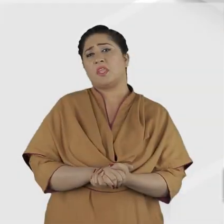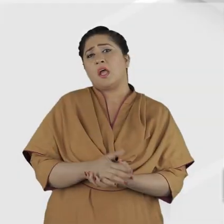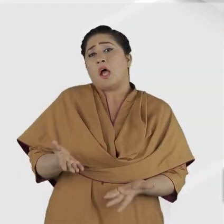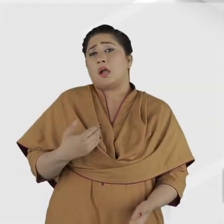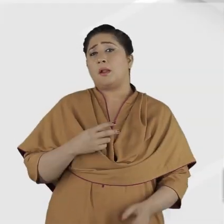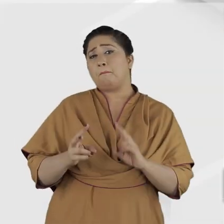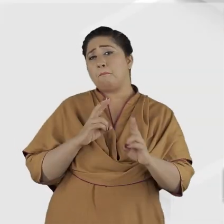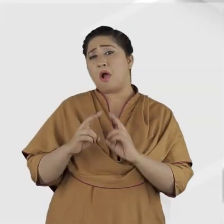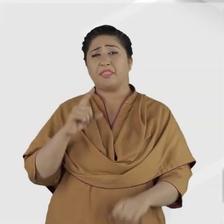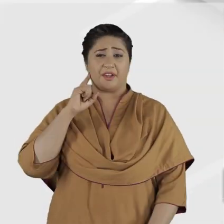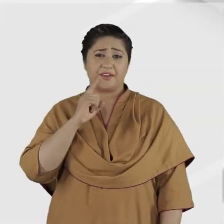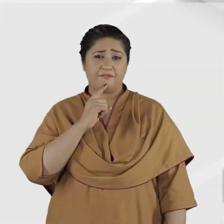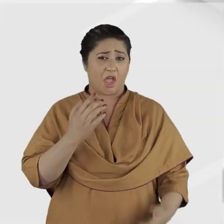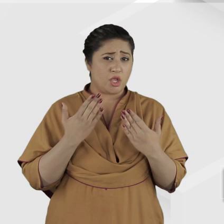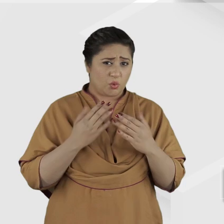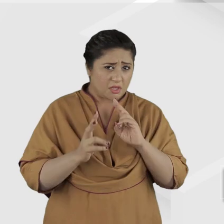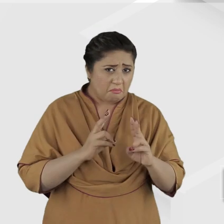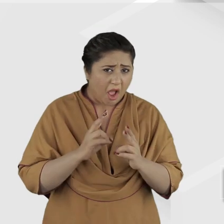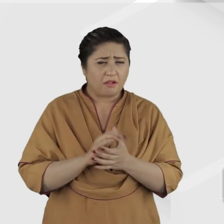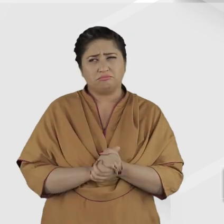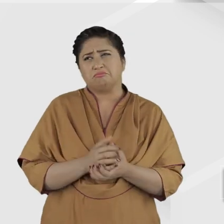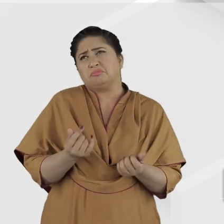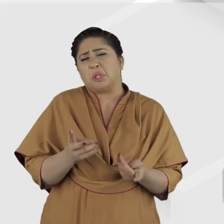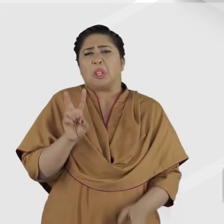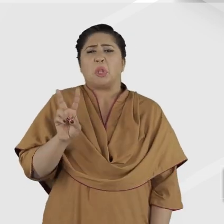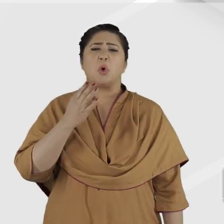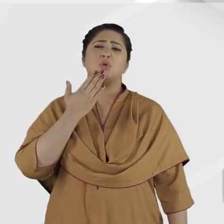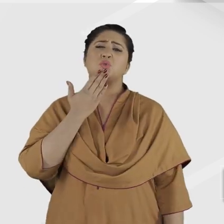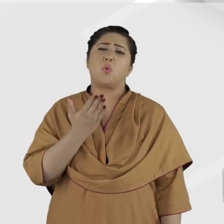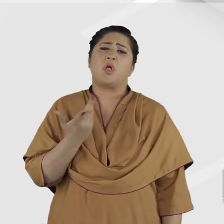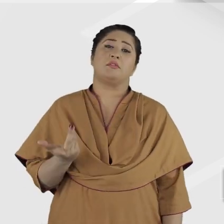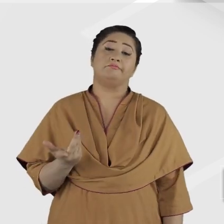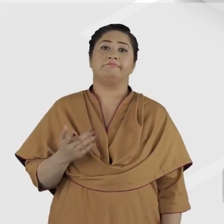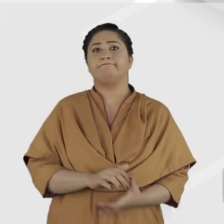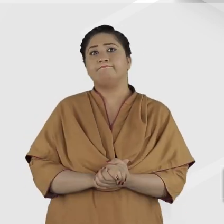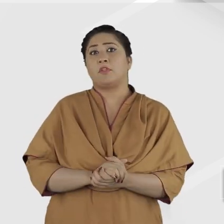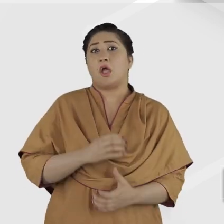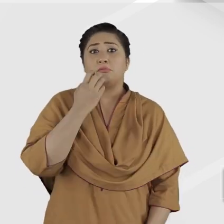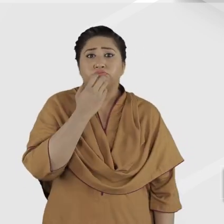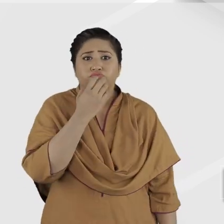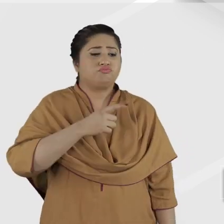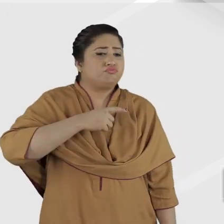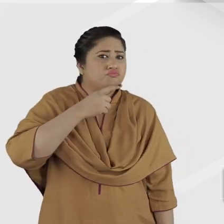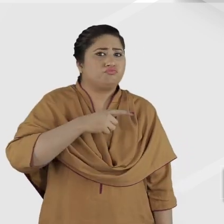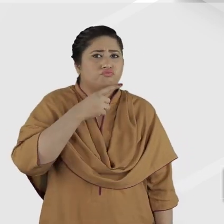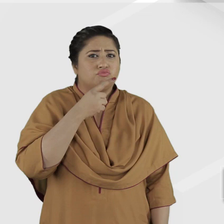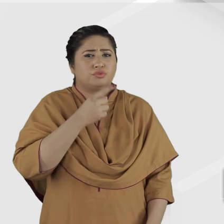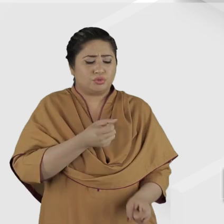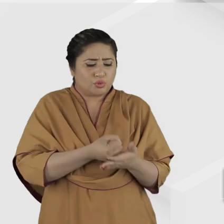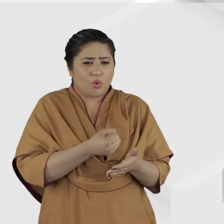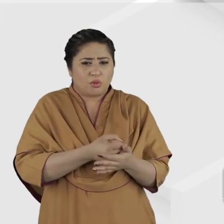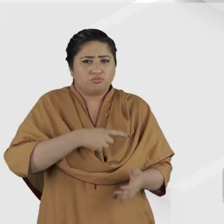When speaking about deaf education, there are generally two schools of thought. The oral method of teaching